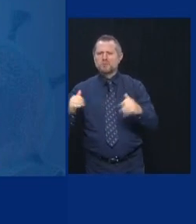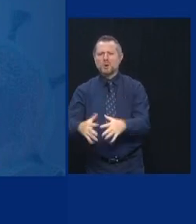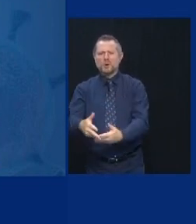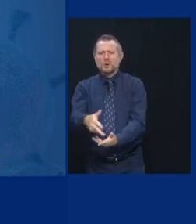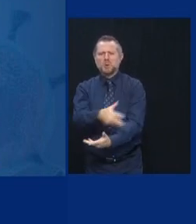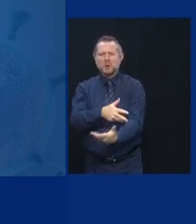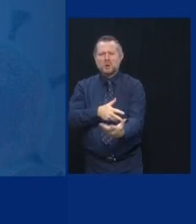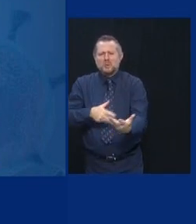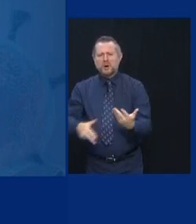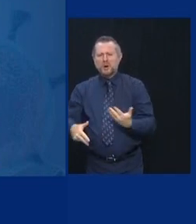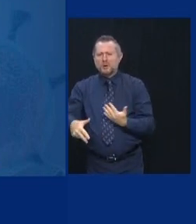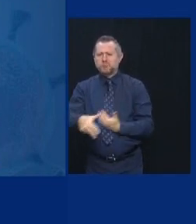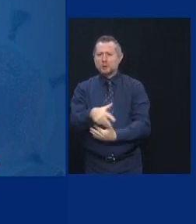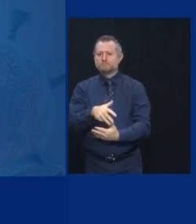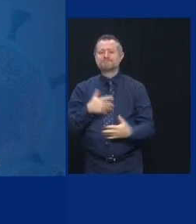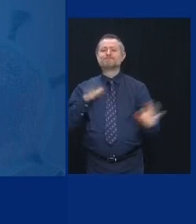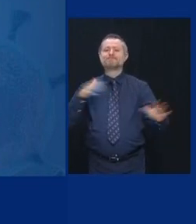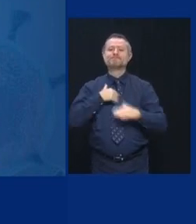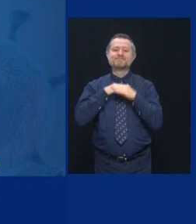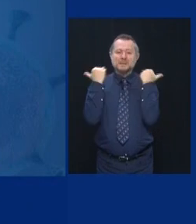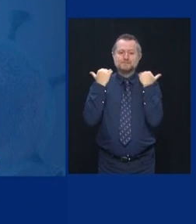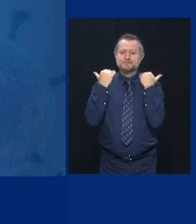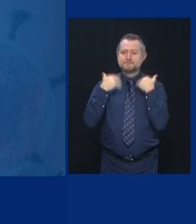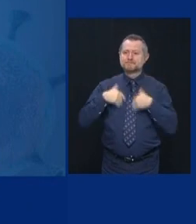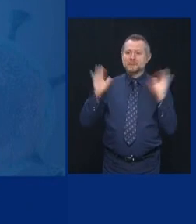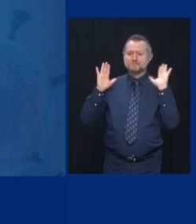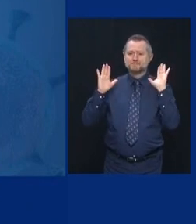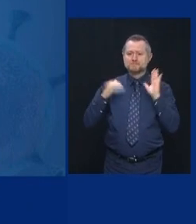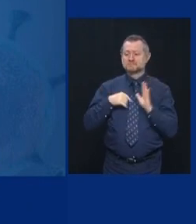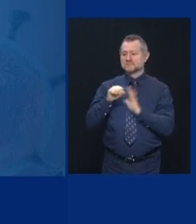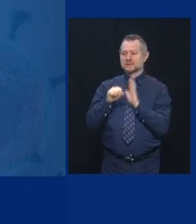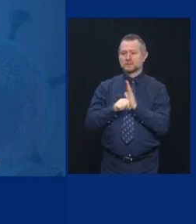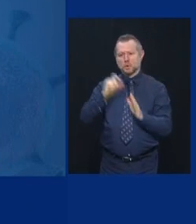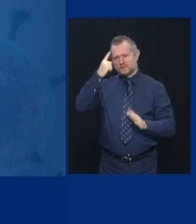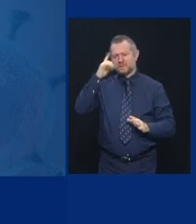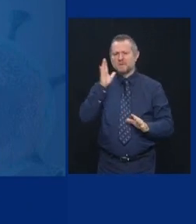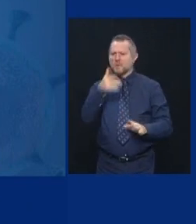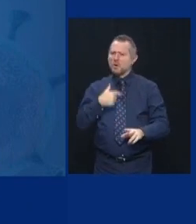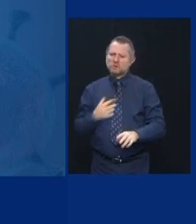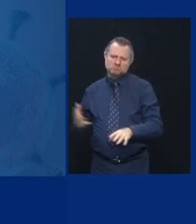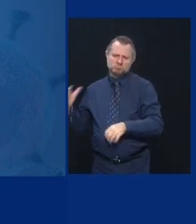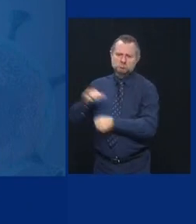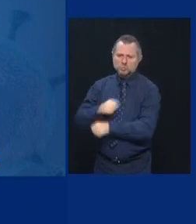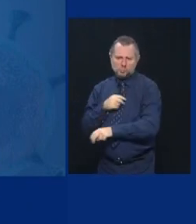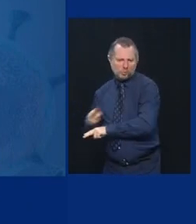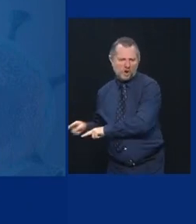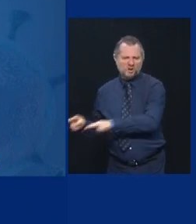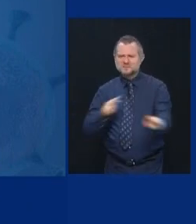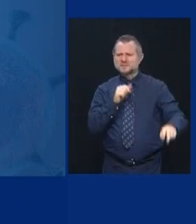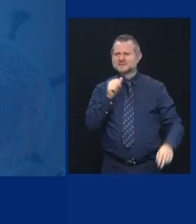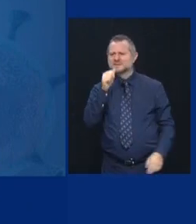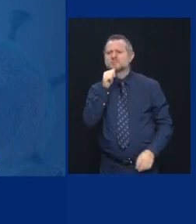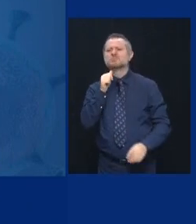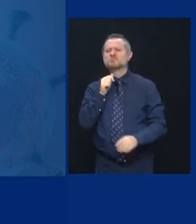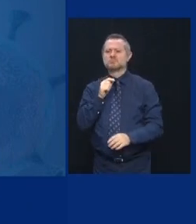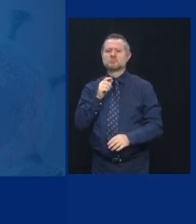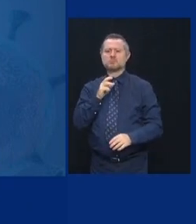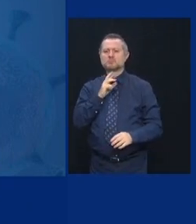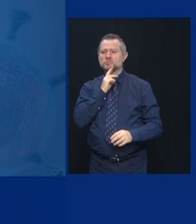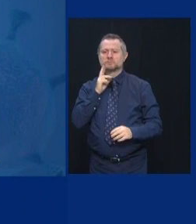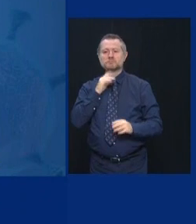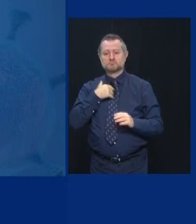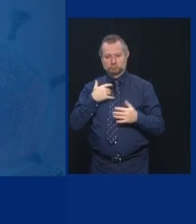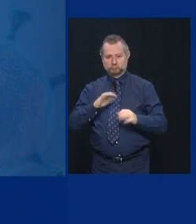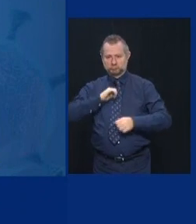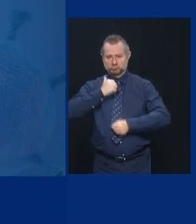I give up. The state government will do bars and restaurants. And we put together a task force. We